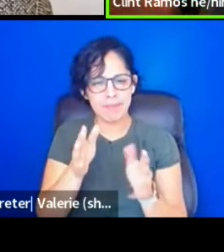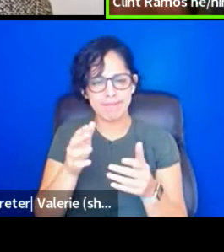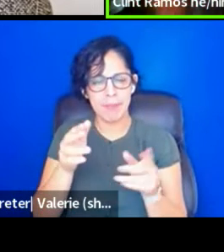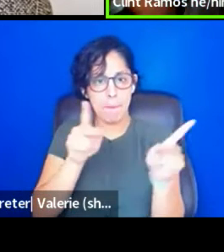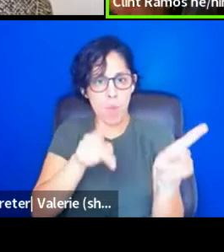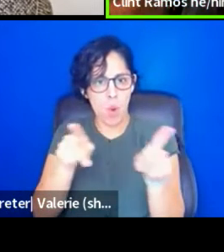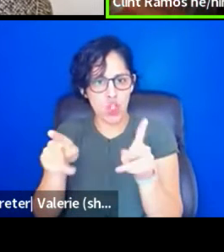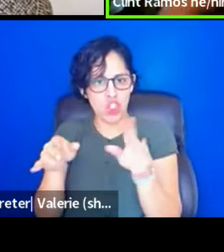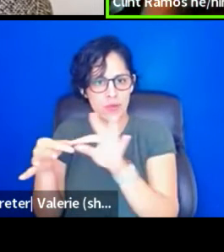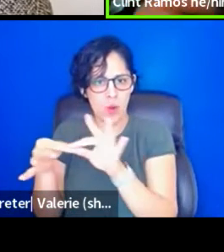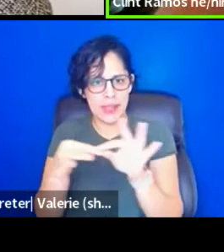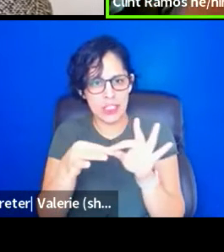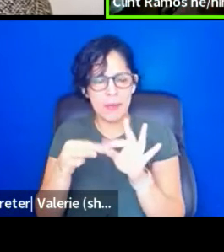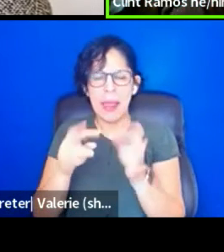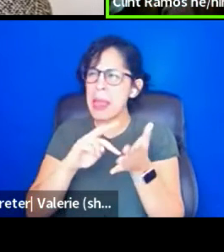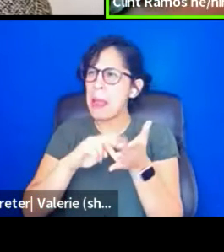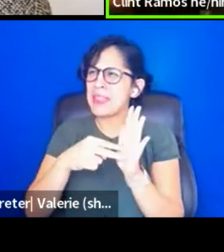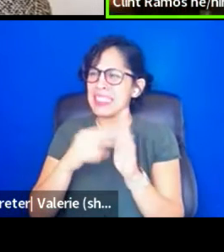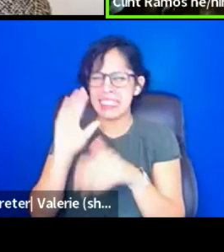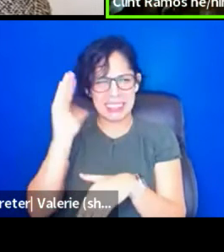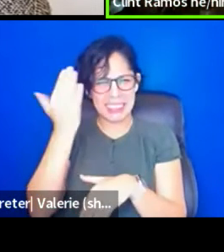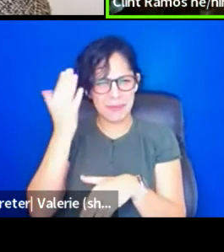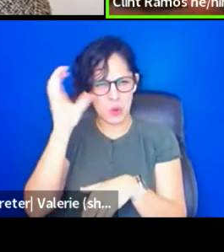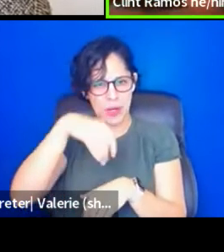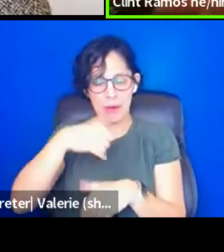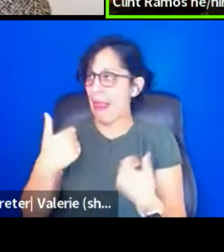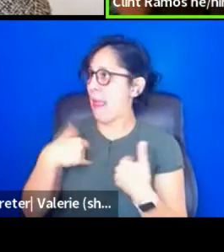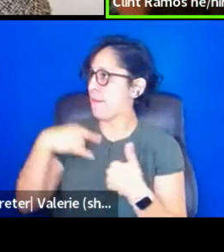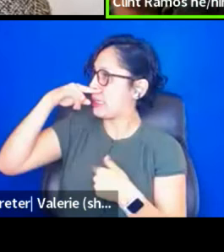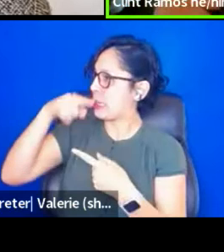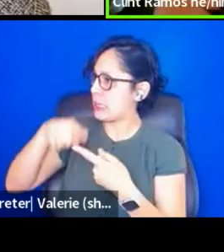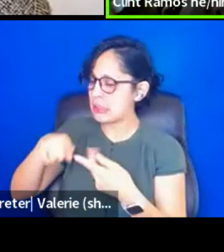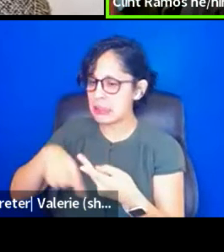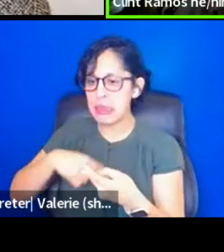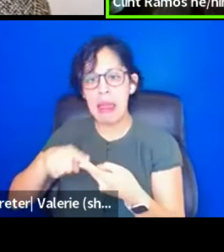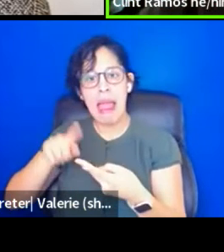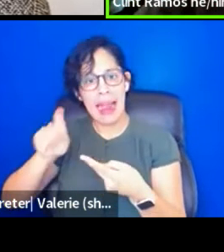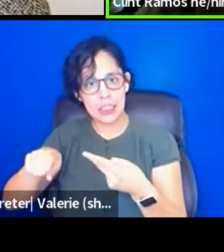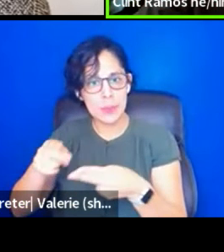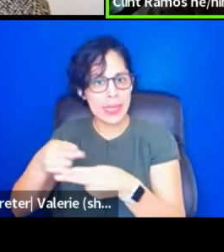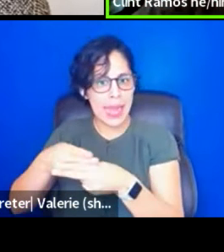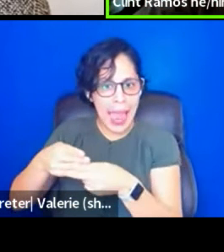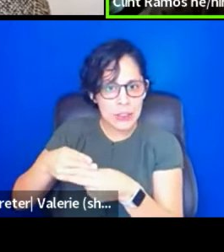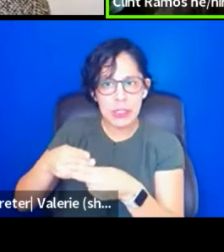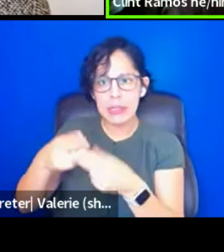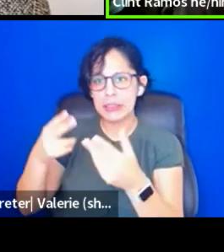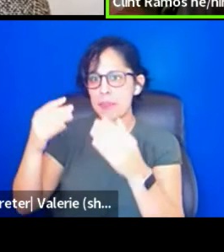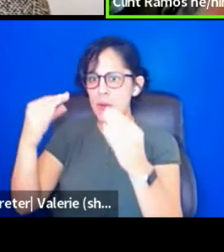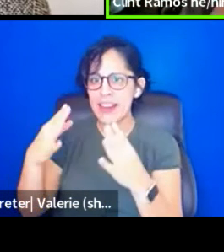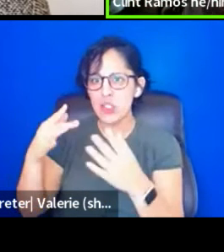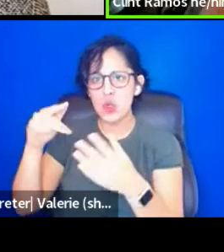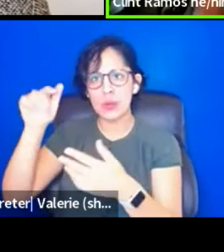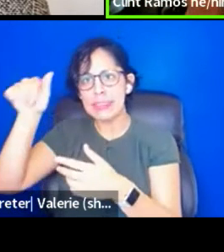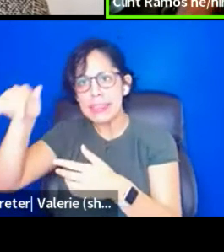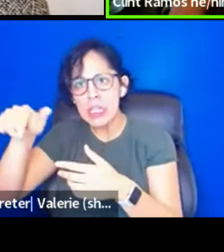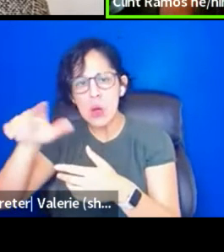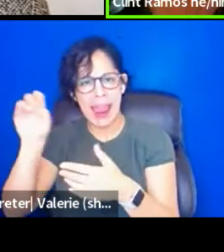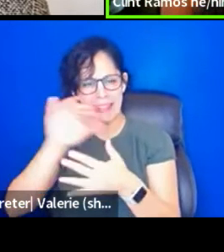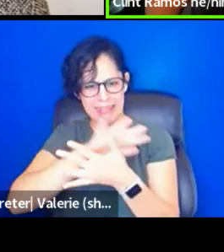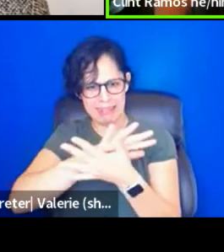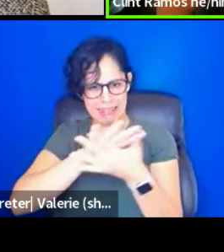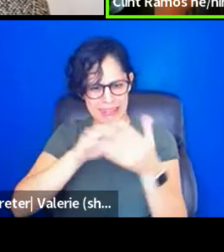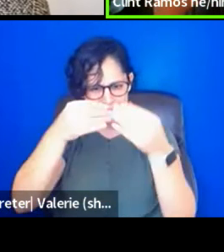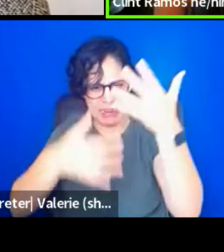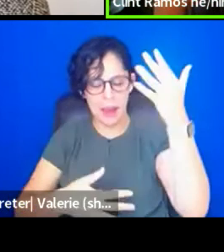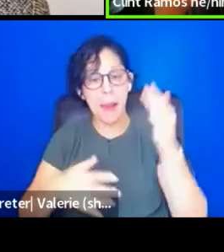this sounds like really hokey, right? Like how I have kids, I have to be an adjunct like this, and I have to be a, uh, all of that. Right. But that to